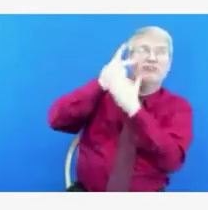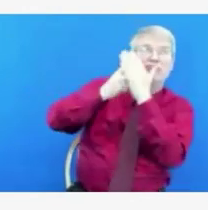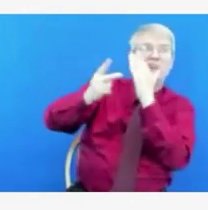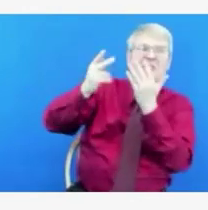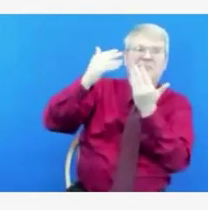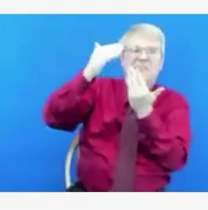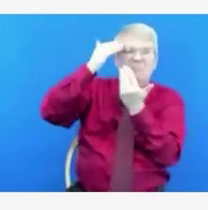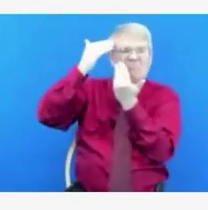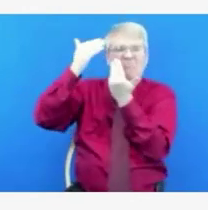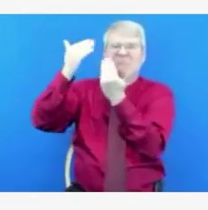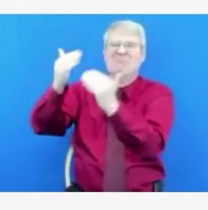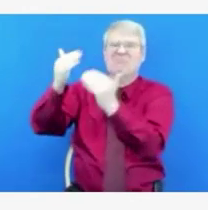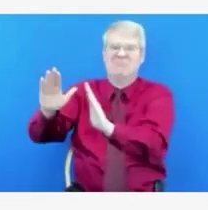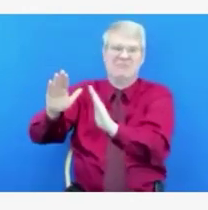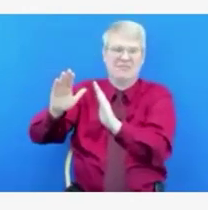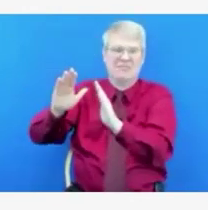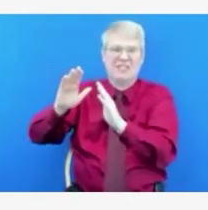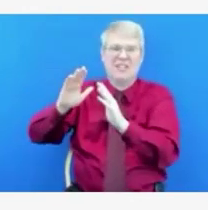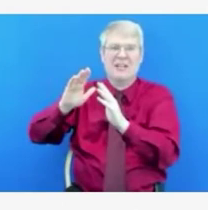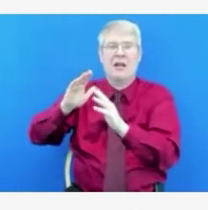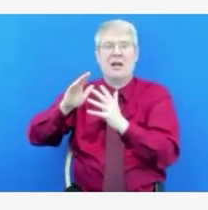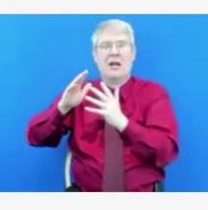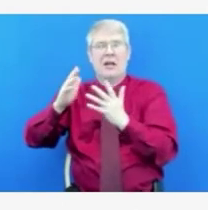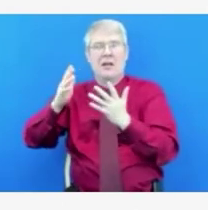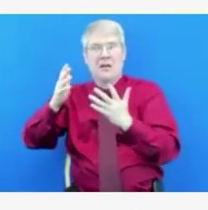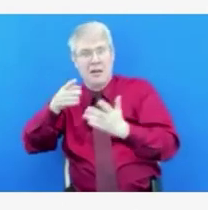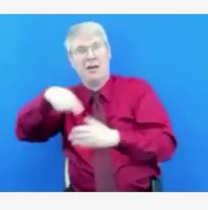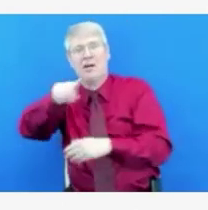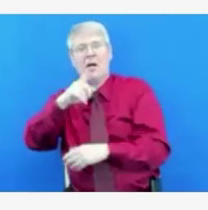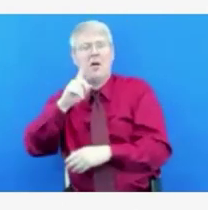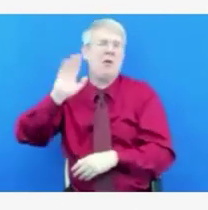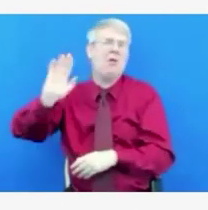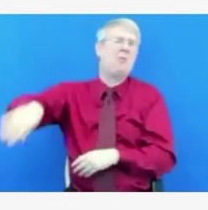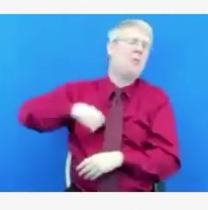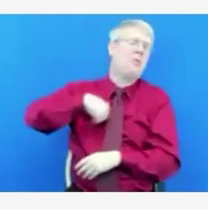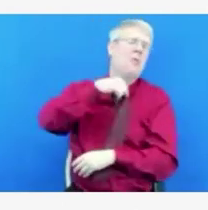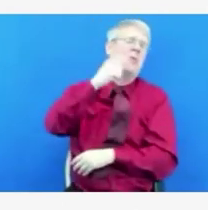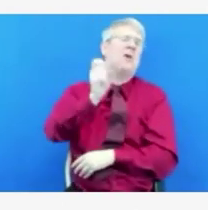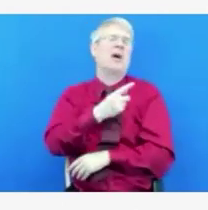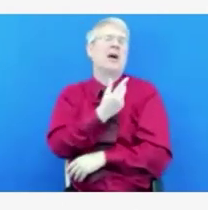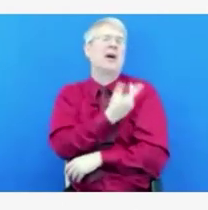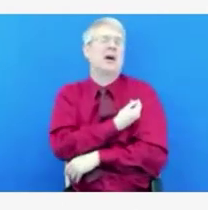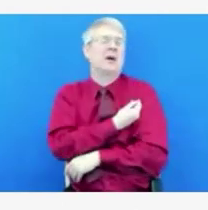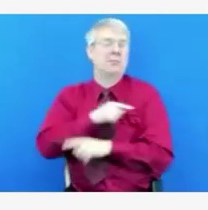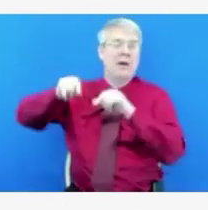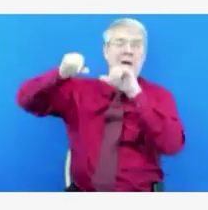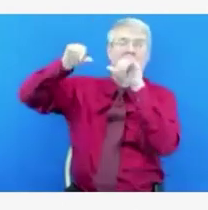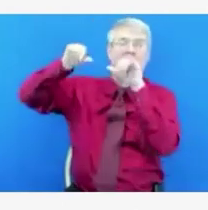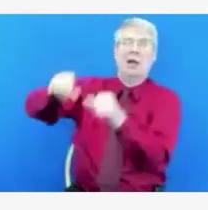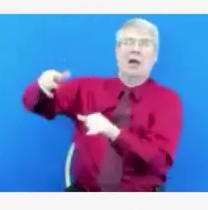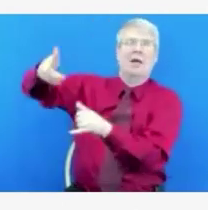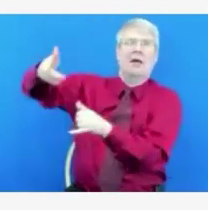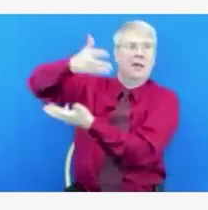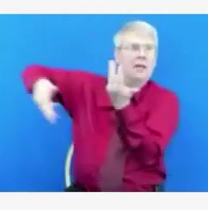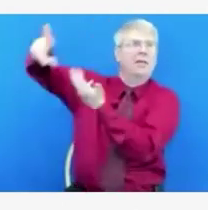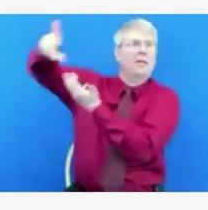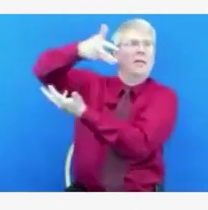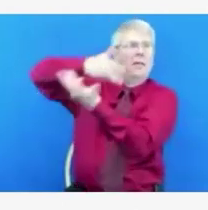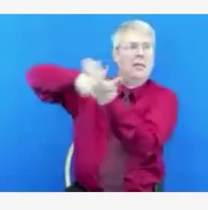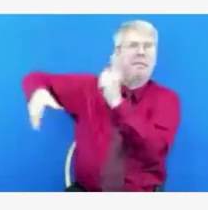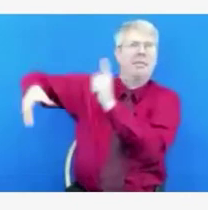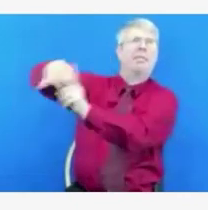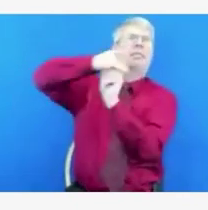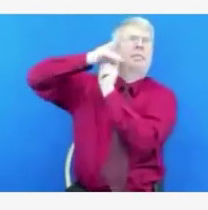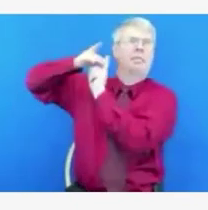and the disease continues to spread. What we do know, though, is that we expect to see